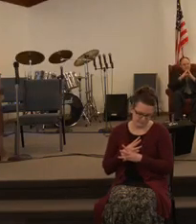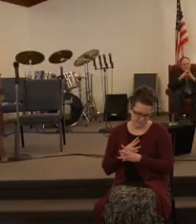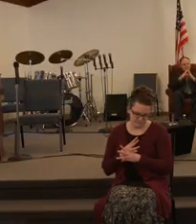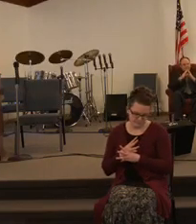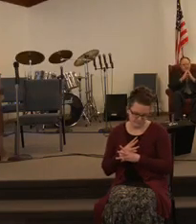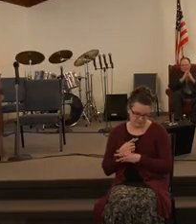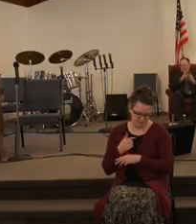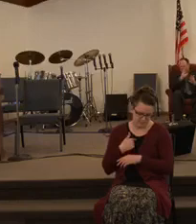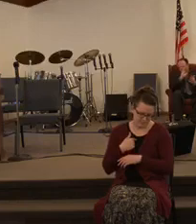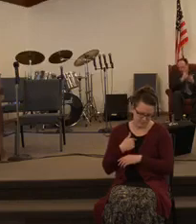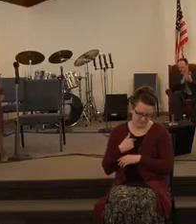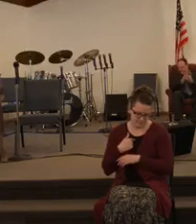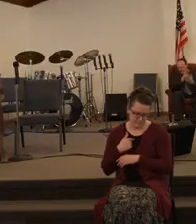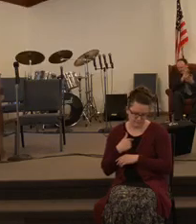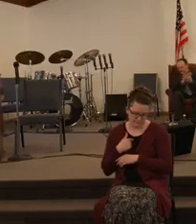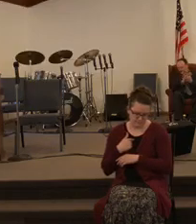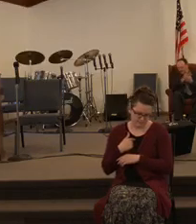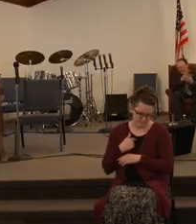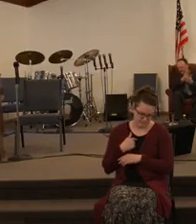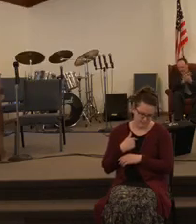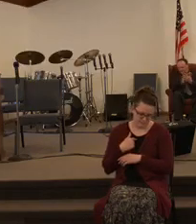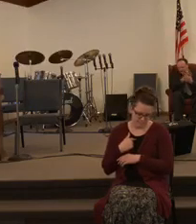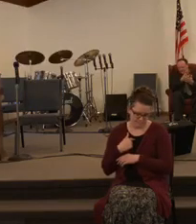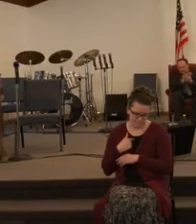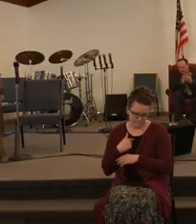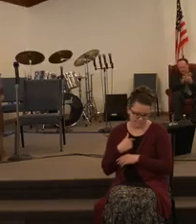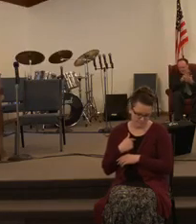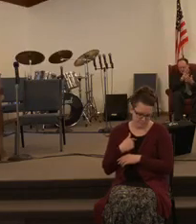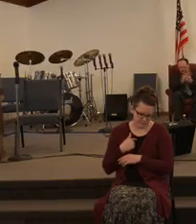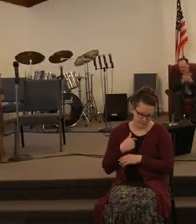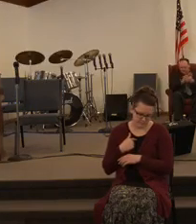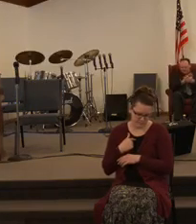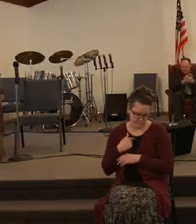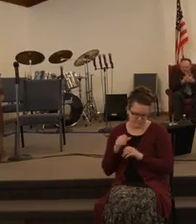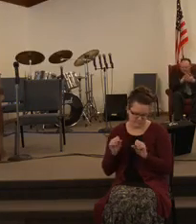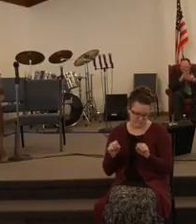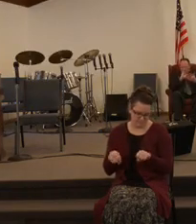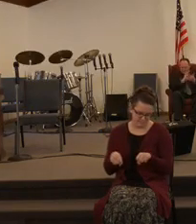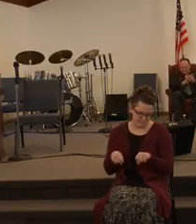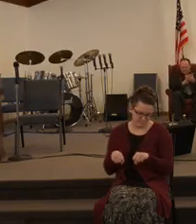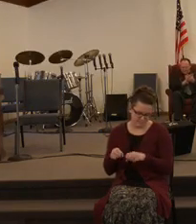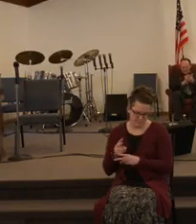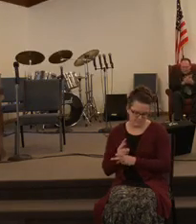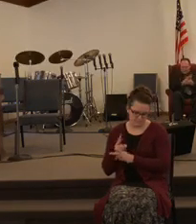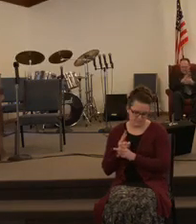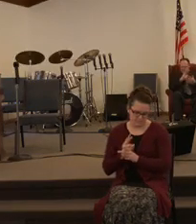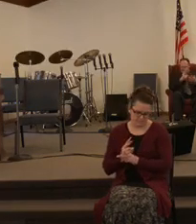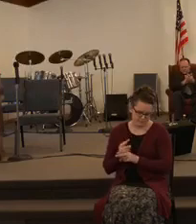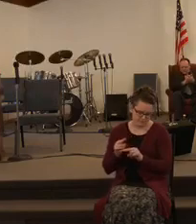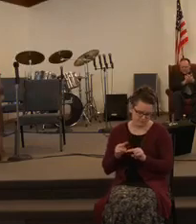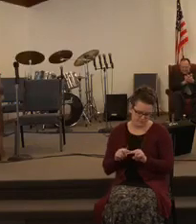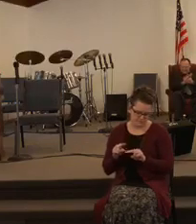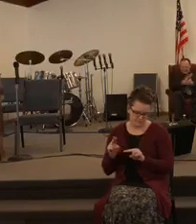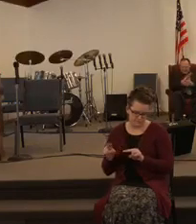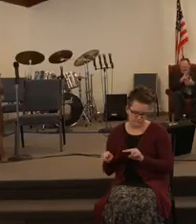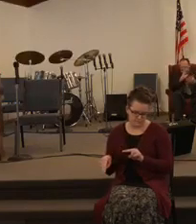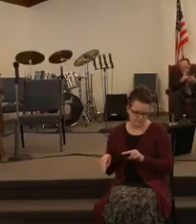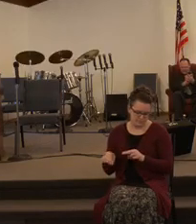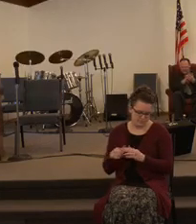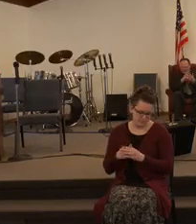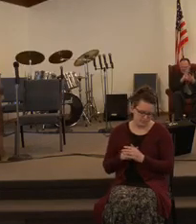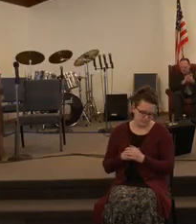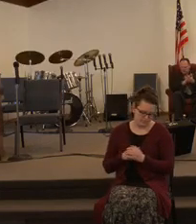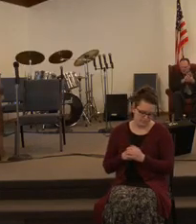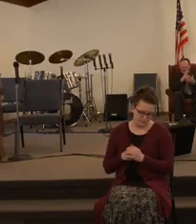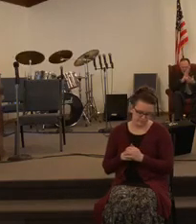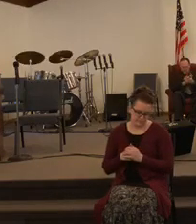Careless If I eat it all In a solitary time